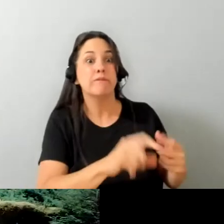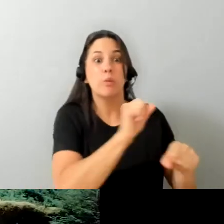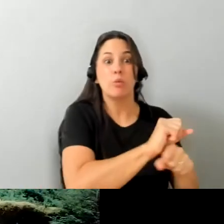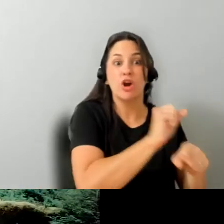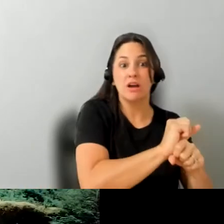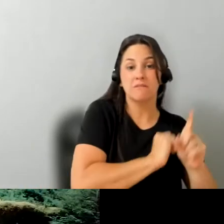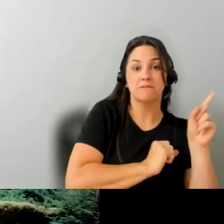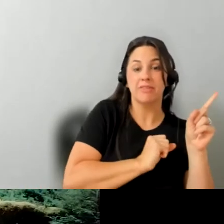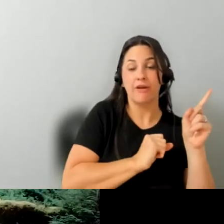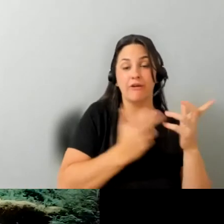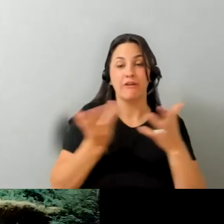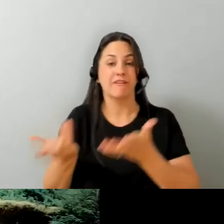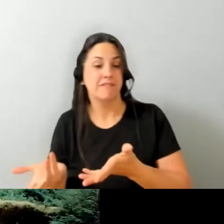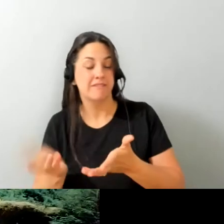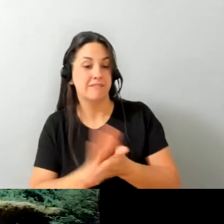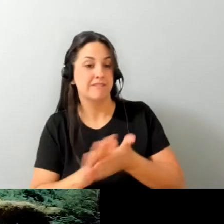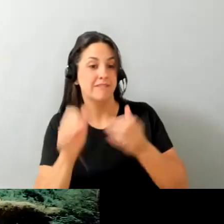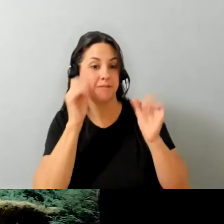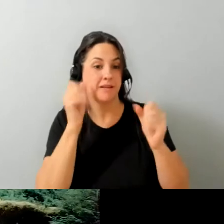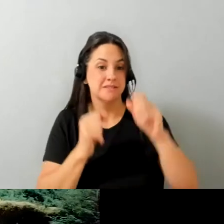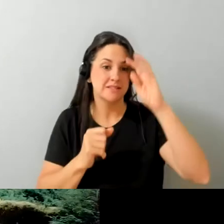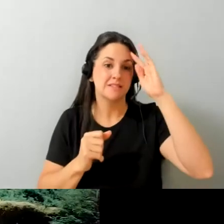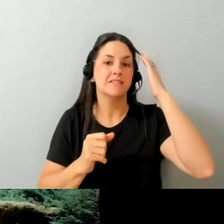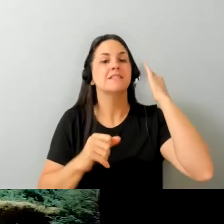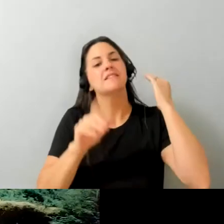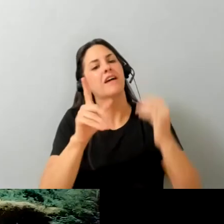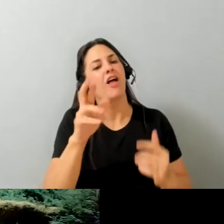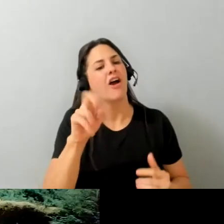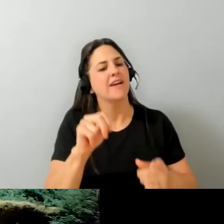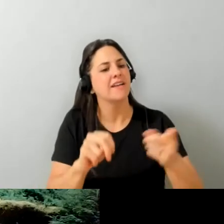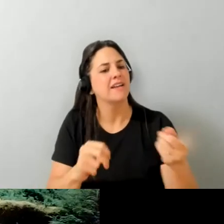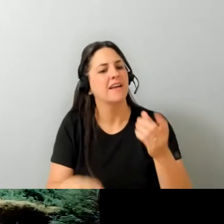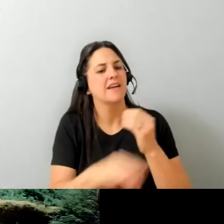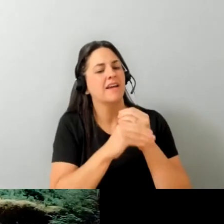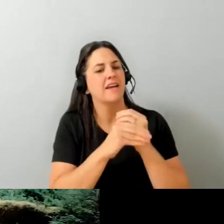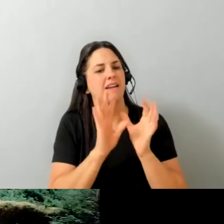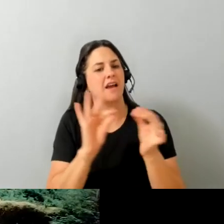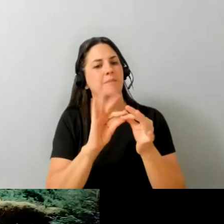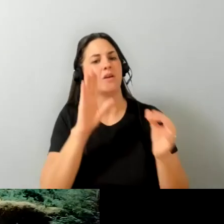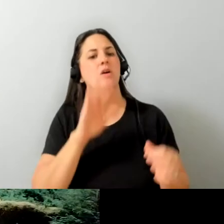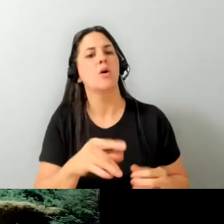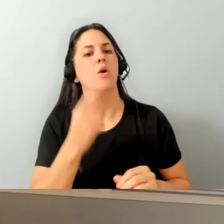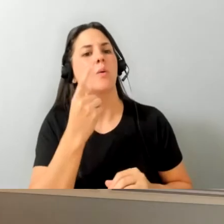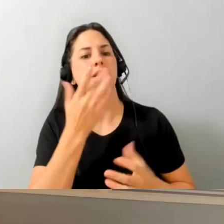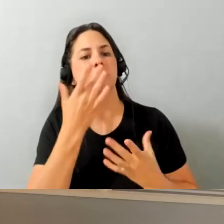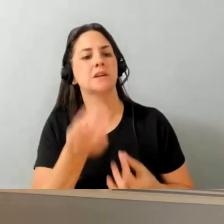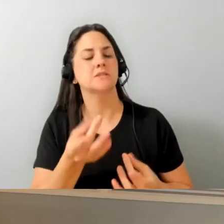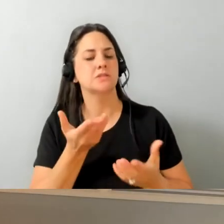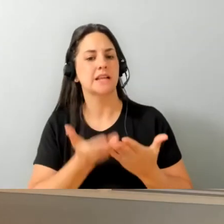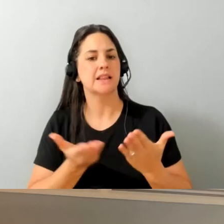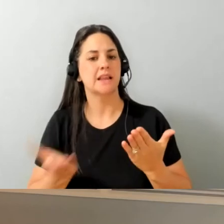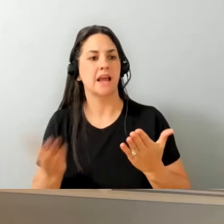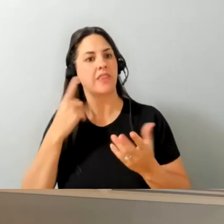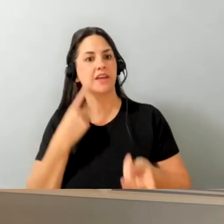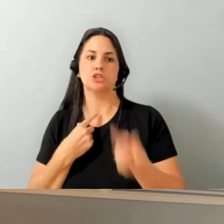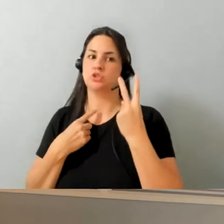i would just say i'll just ask lauren to come in there no i mean one of the interesting things um i think there's two